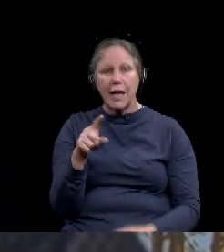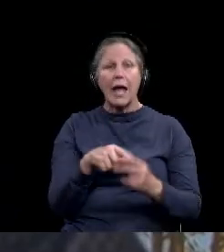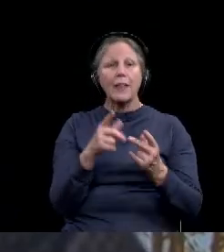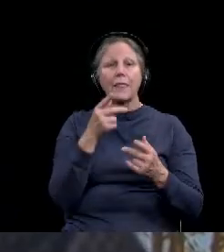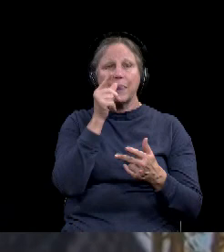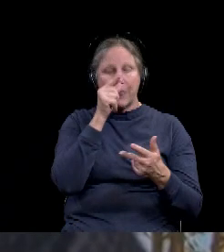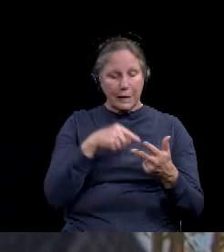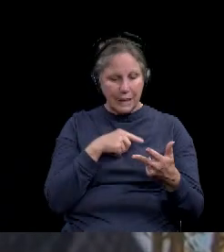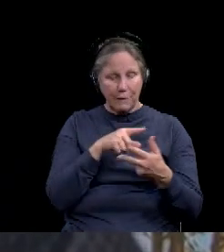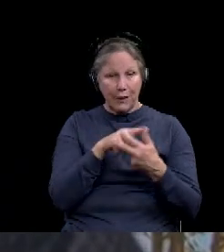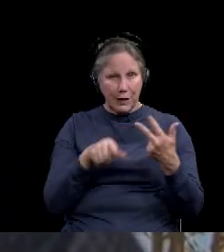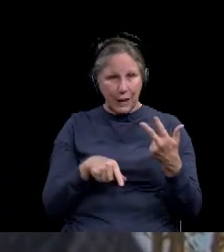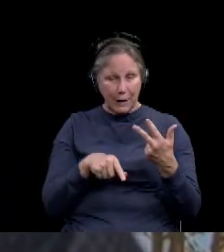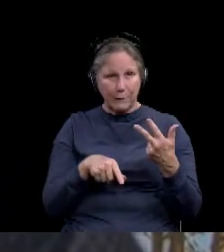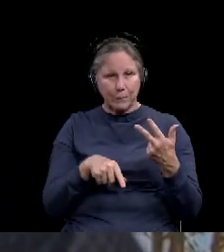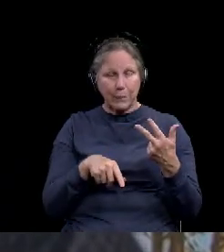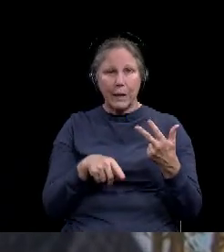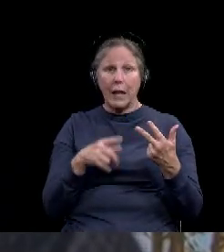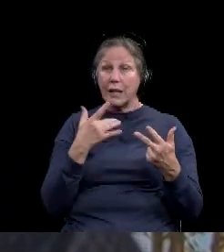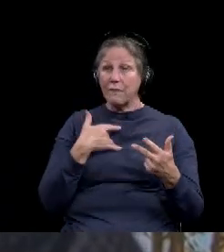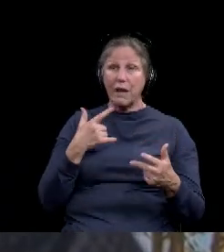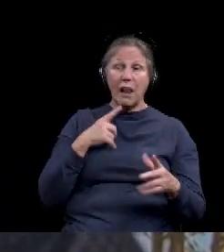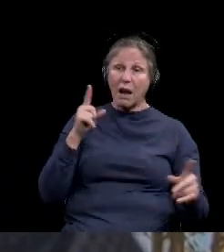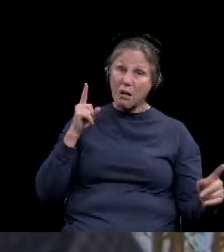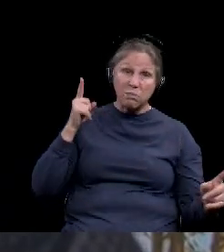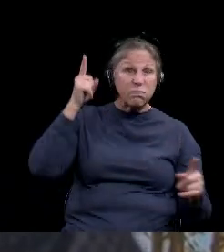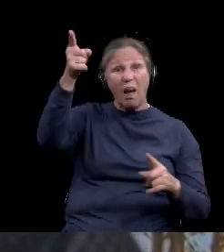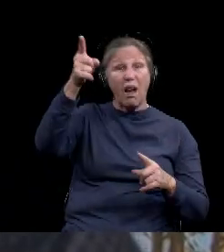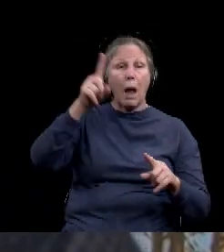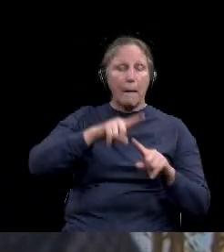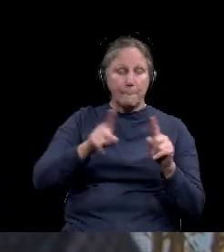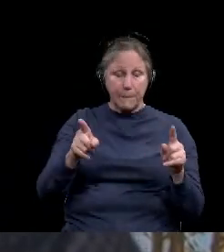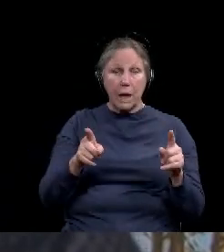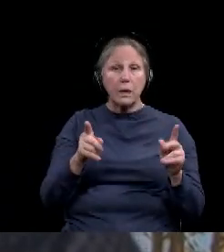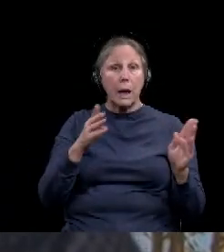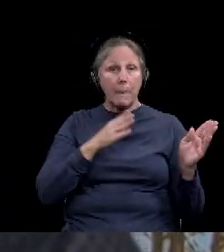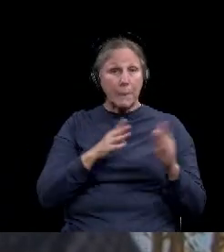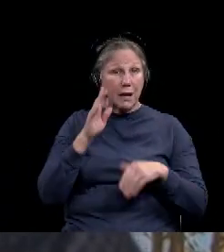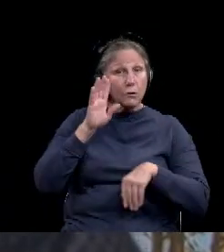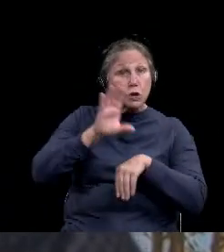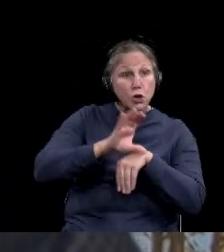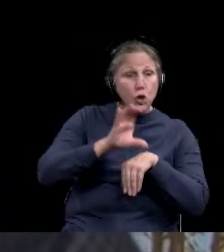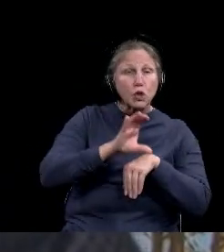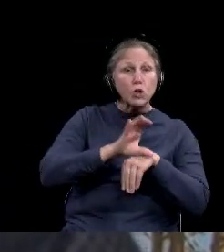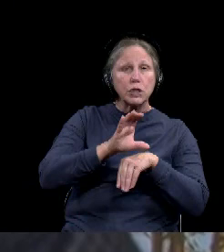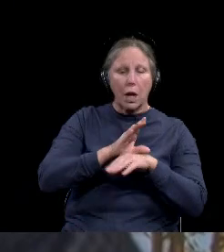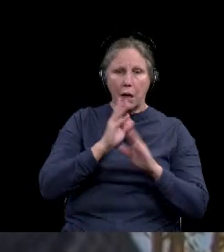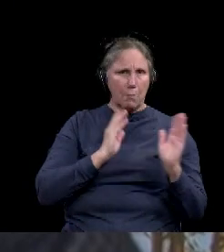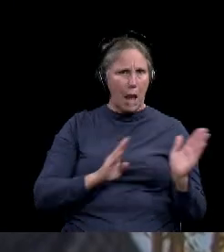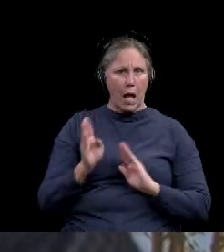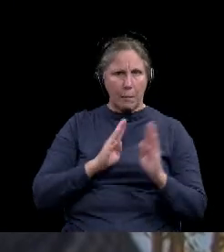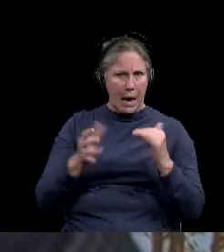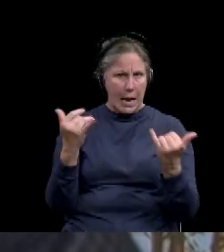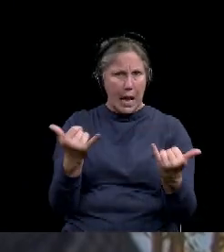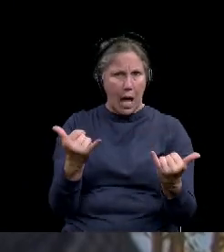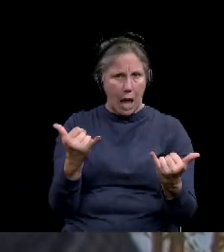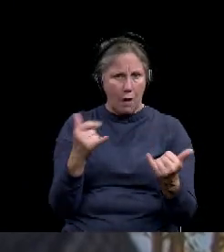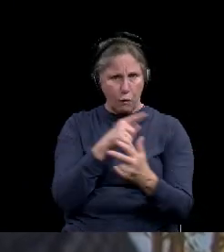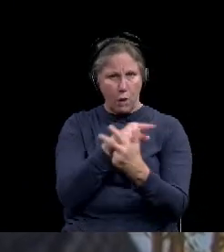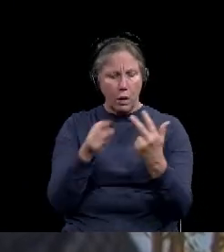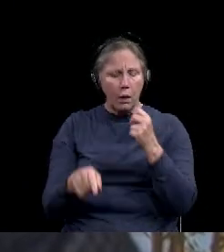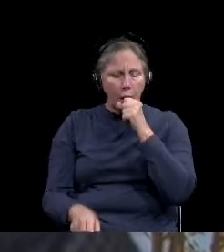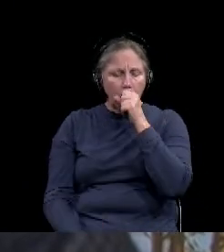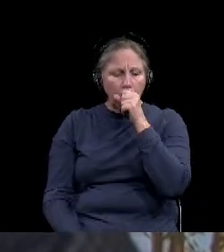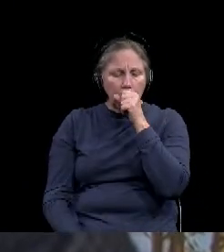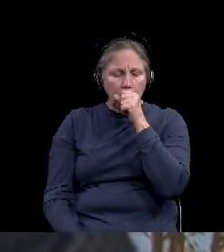up. And those seem like a long way away, but the planning for those, especially at churches and other organizations is already beginning. The